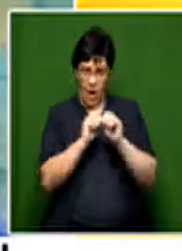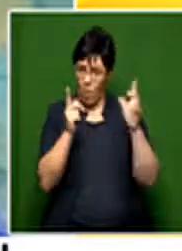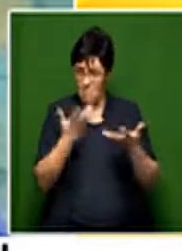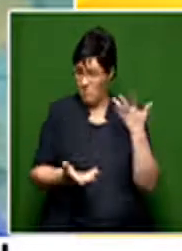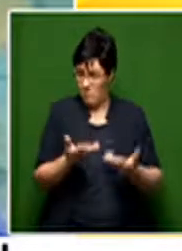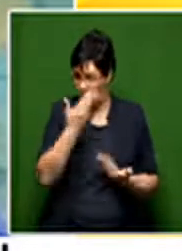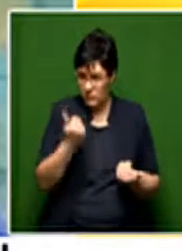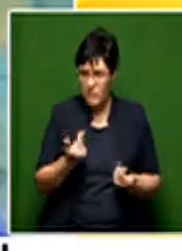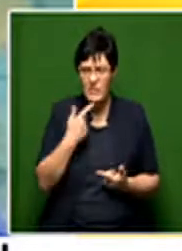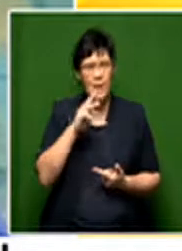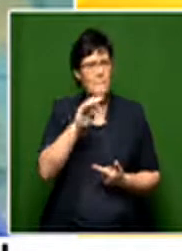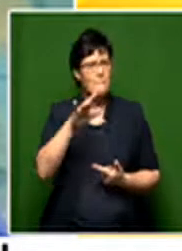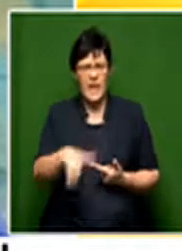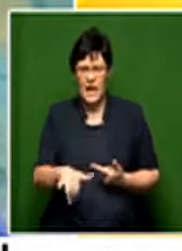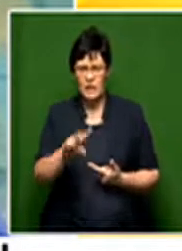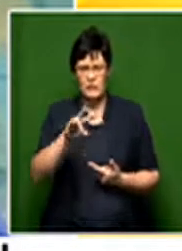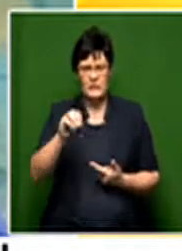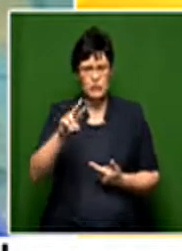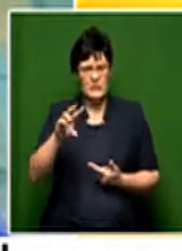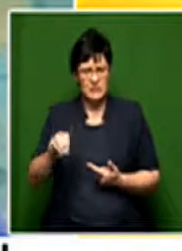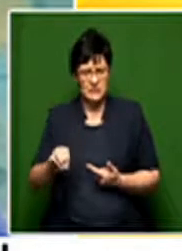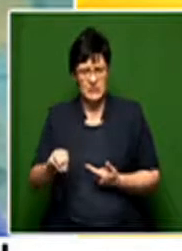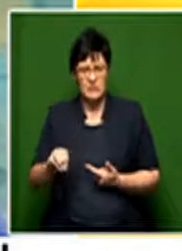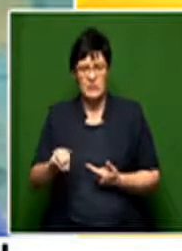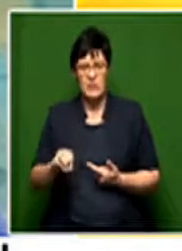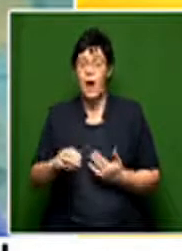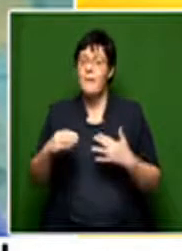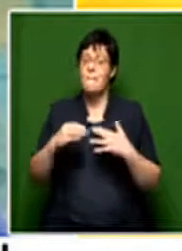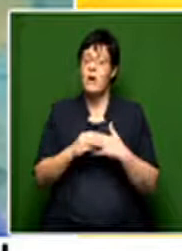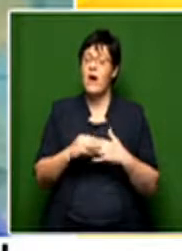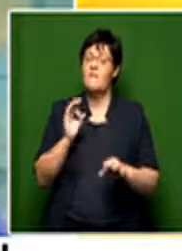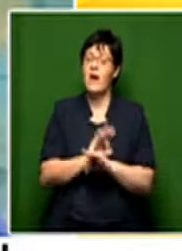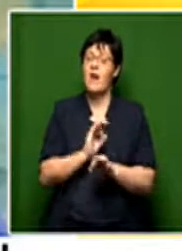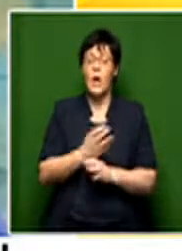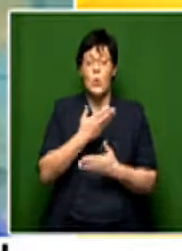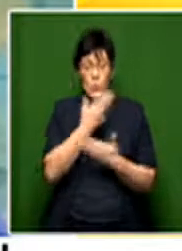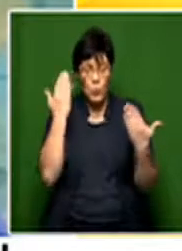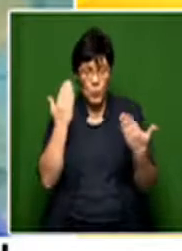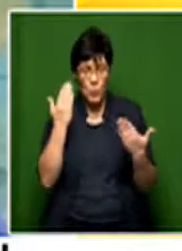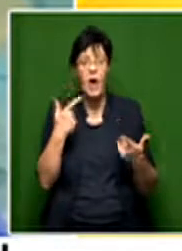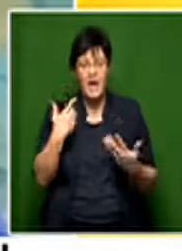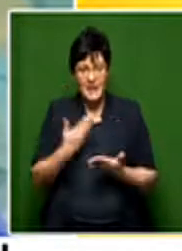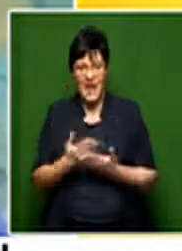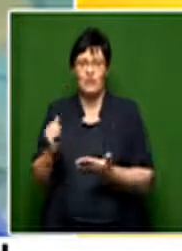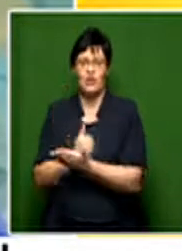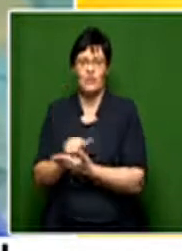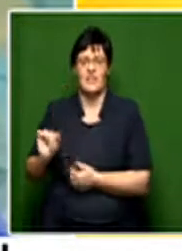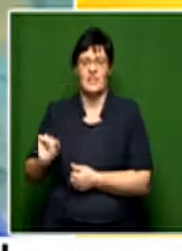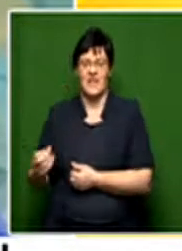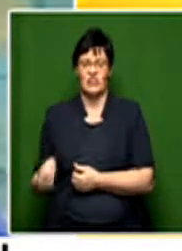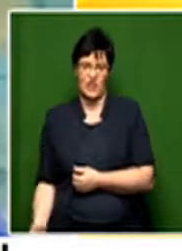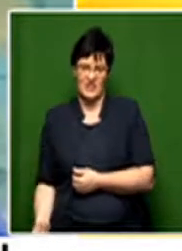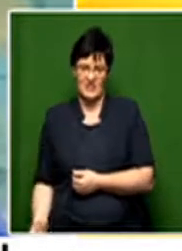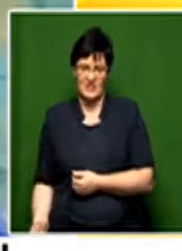And I'm sure was in May 2020, where unmarried fathers were now able to register the birth of their